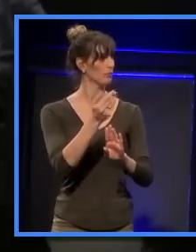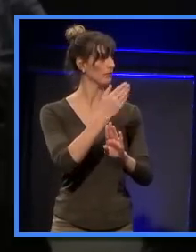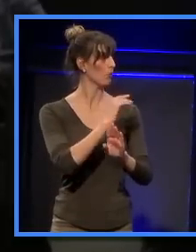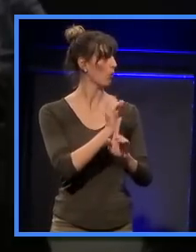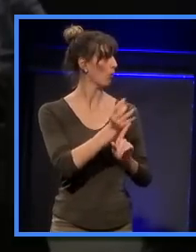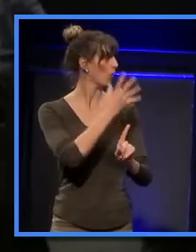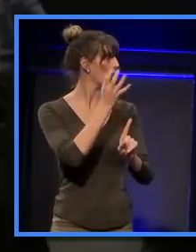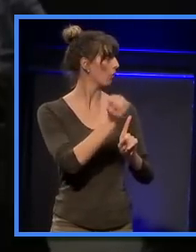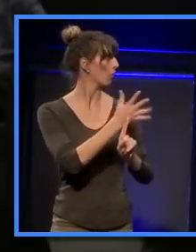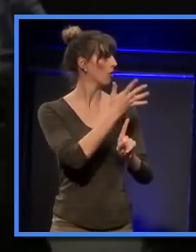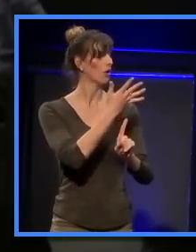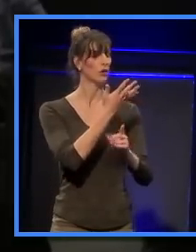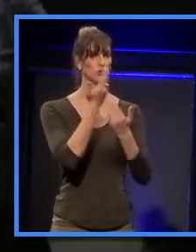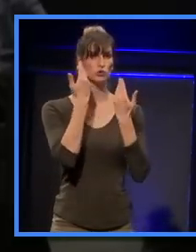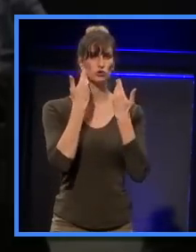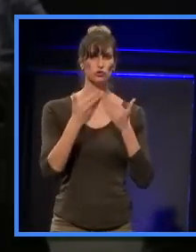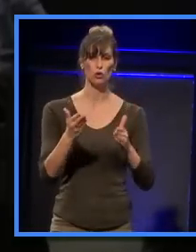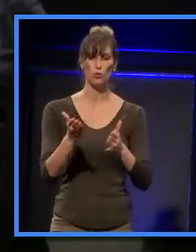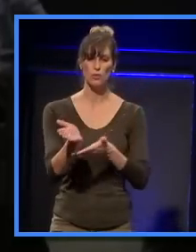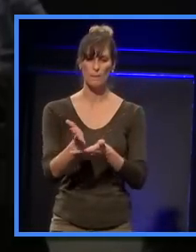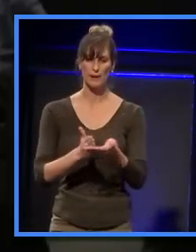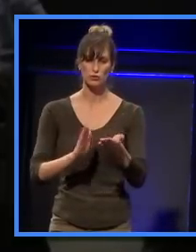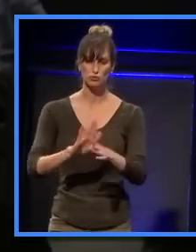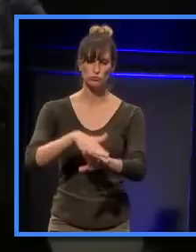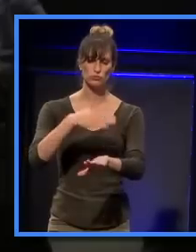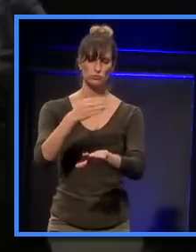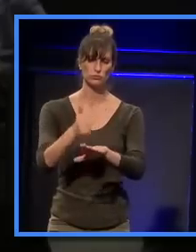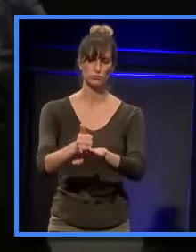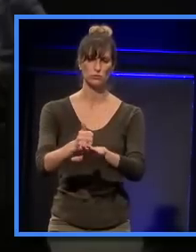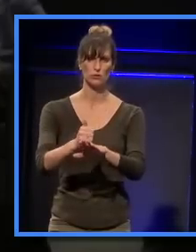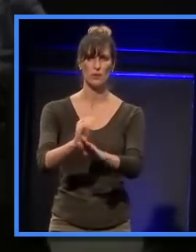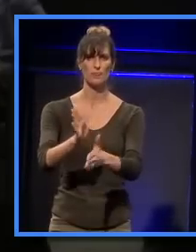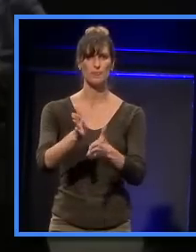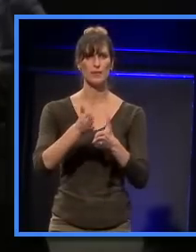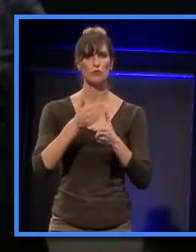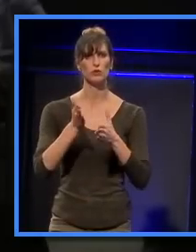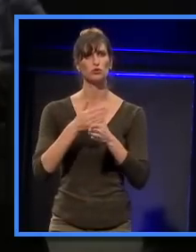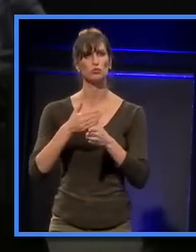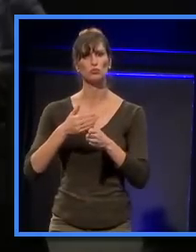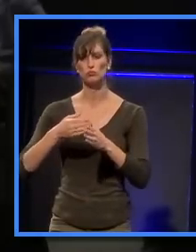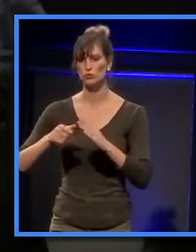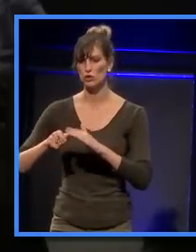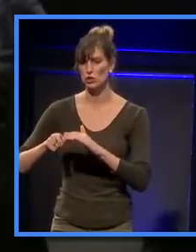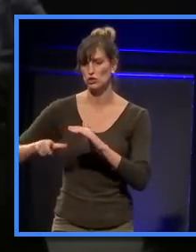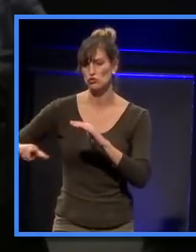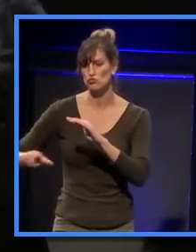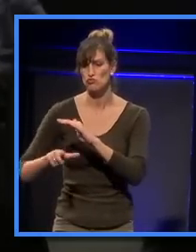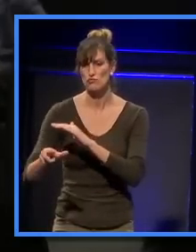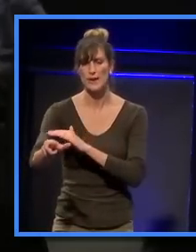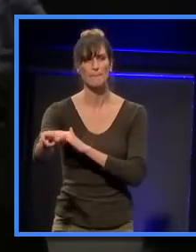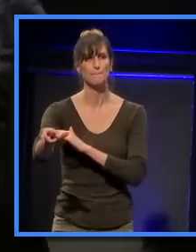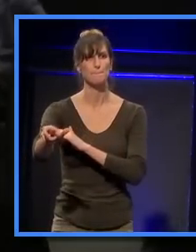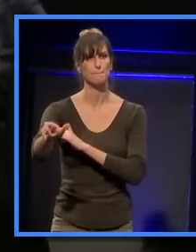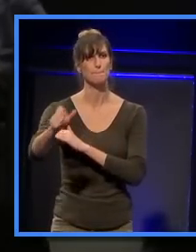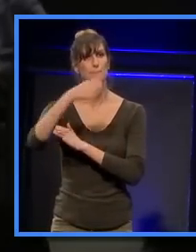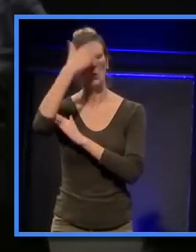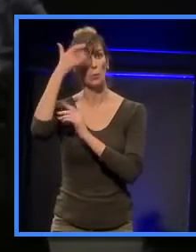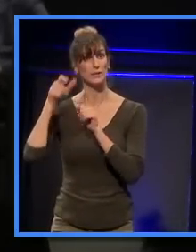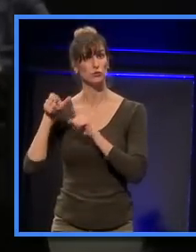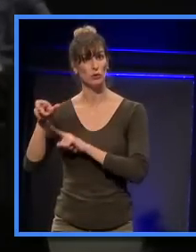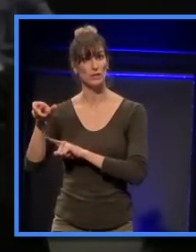partial reinstatement of Te Waihoro Tu, the original stream or turn into a creek further down Queen Street.